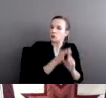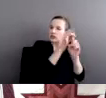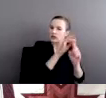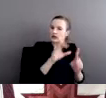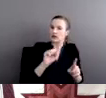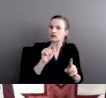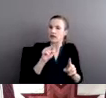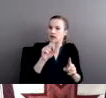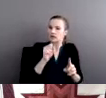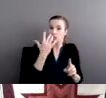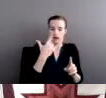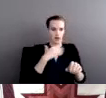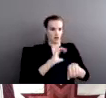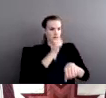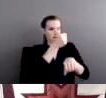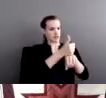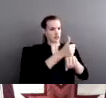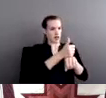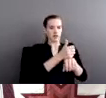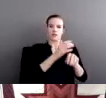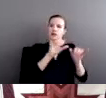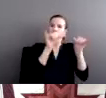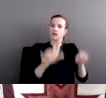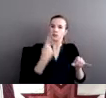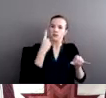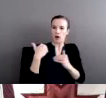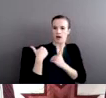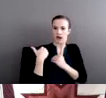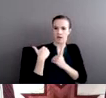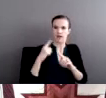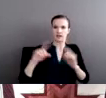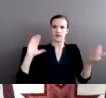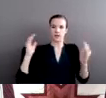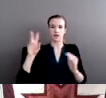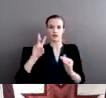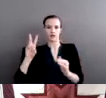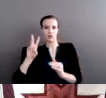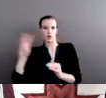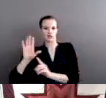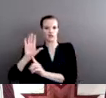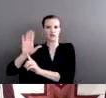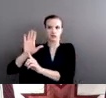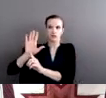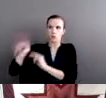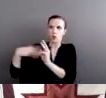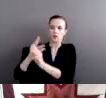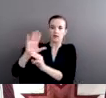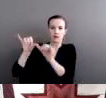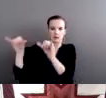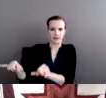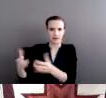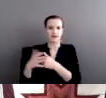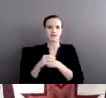that differ from the Western law and order system. So, for example, rather